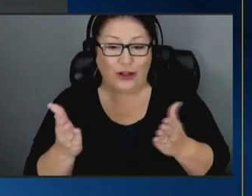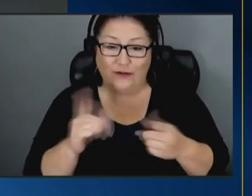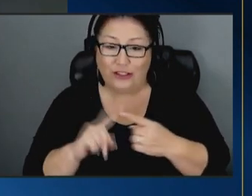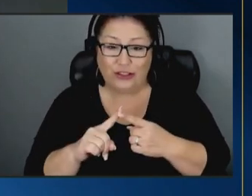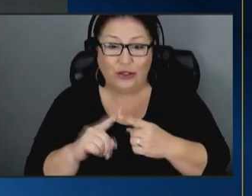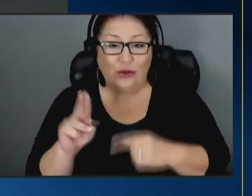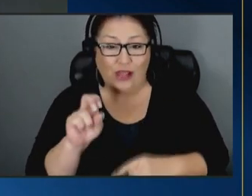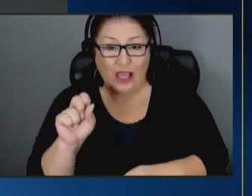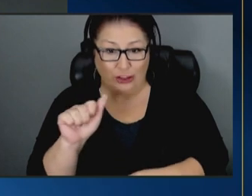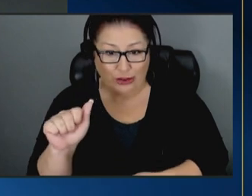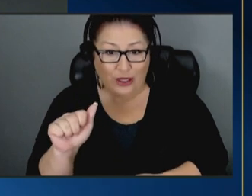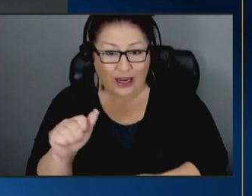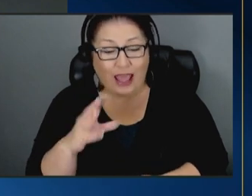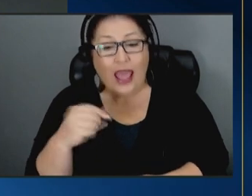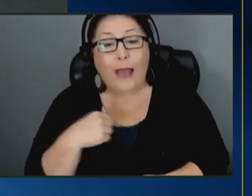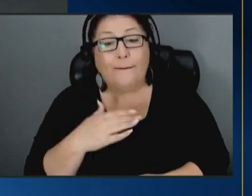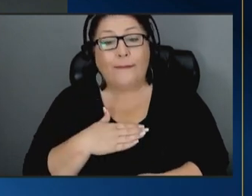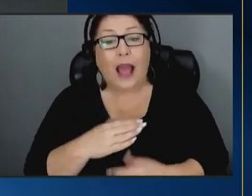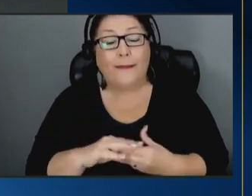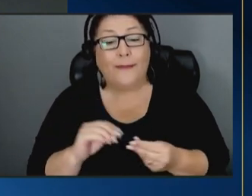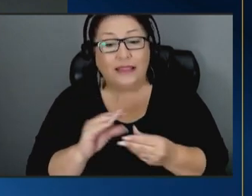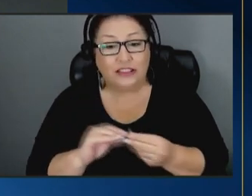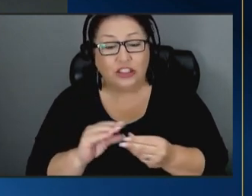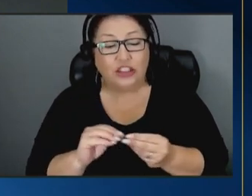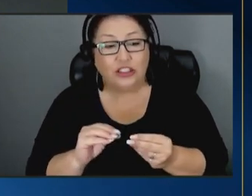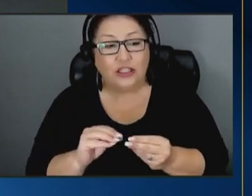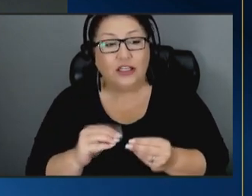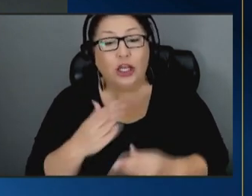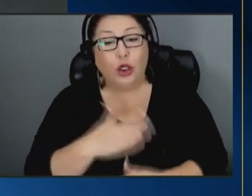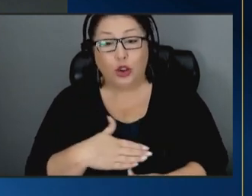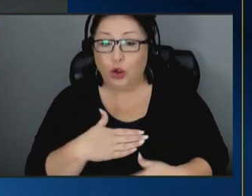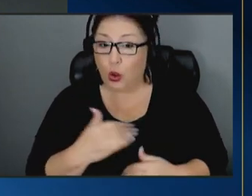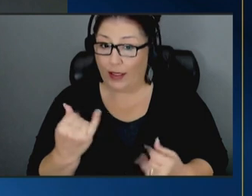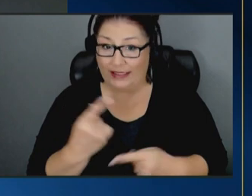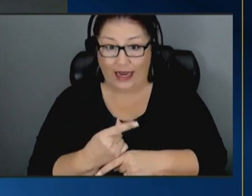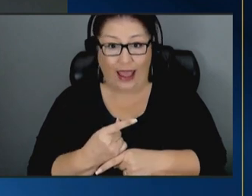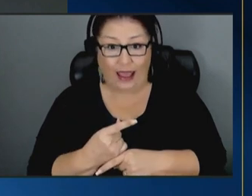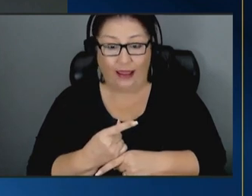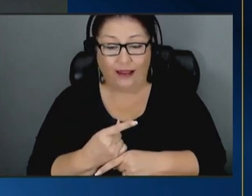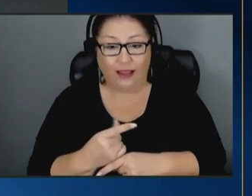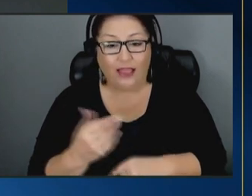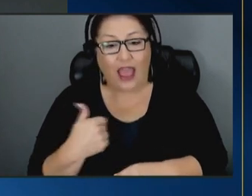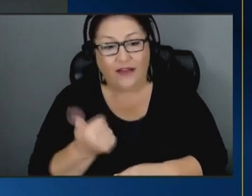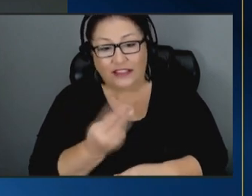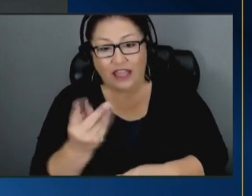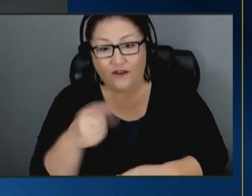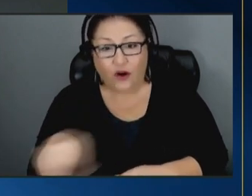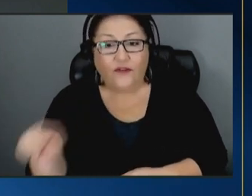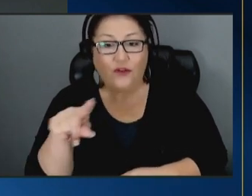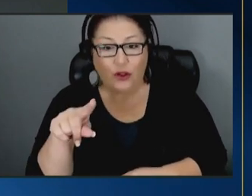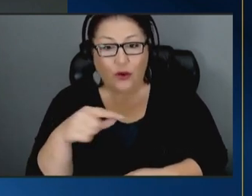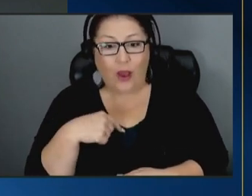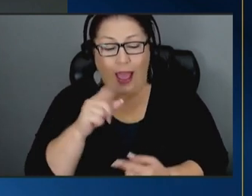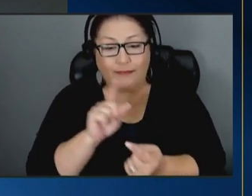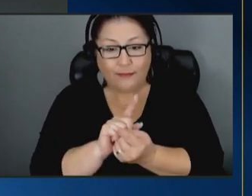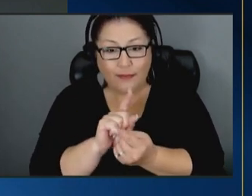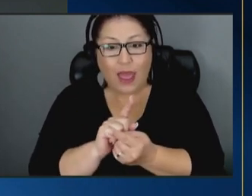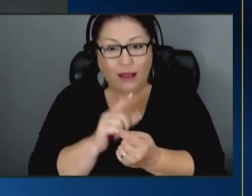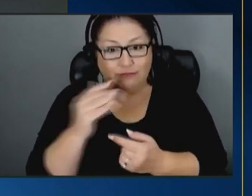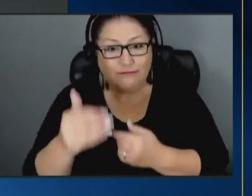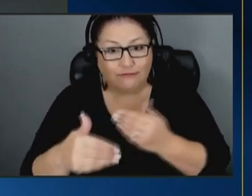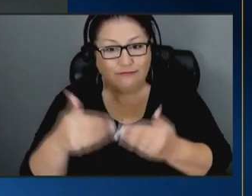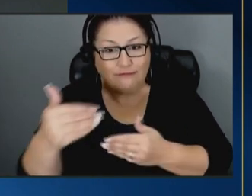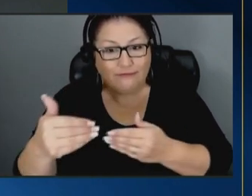so my message is uh enjoy today there are a number of you that i had met along the way in these